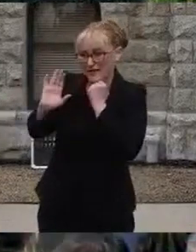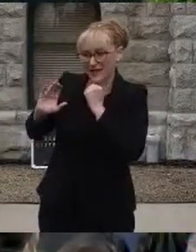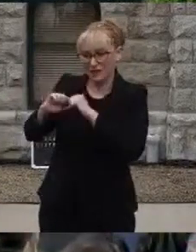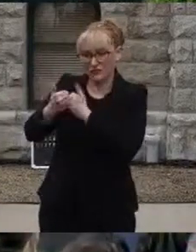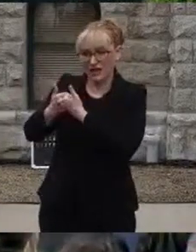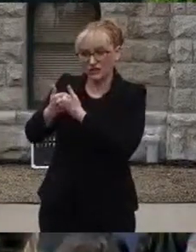spirit.